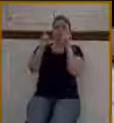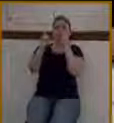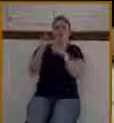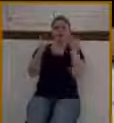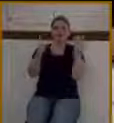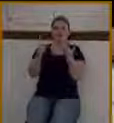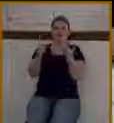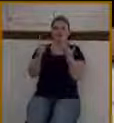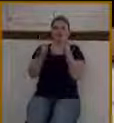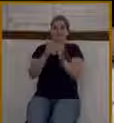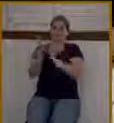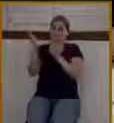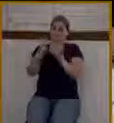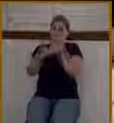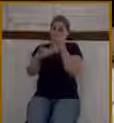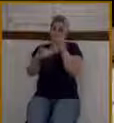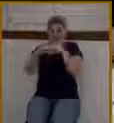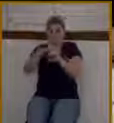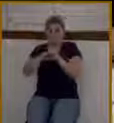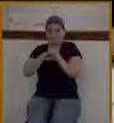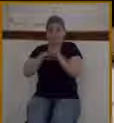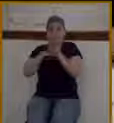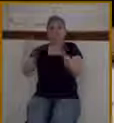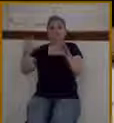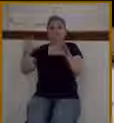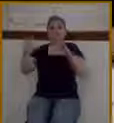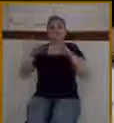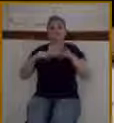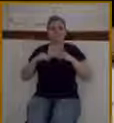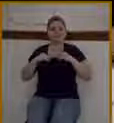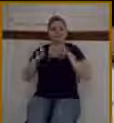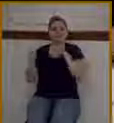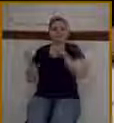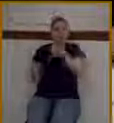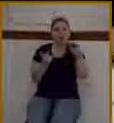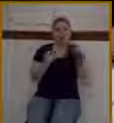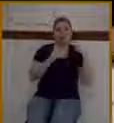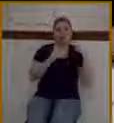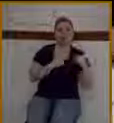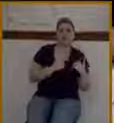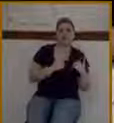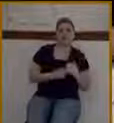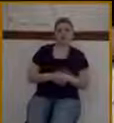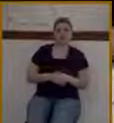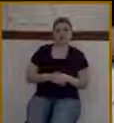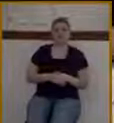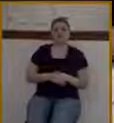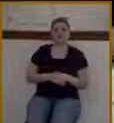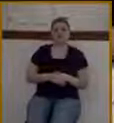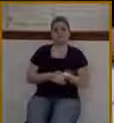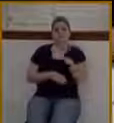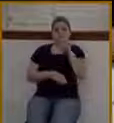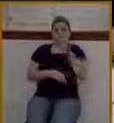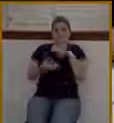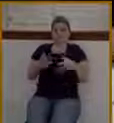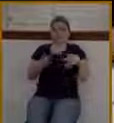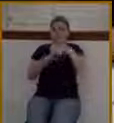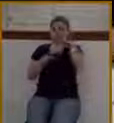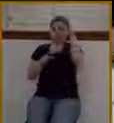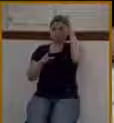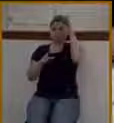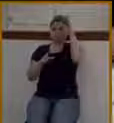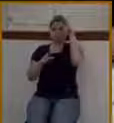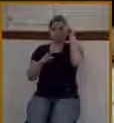Jesus himself came to bear the burdens of the world. So it's appropriate that he would come into